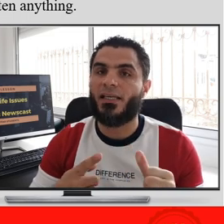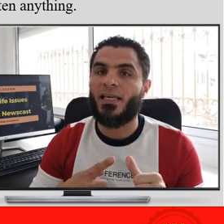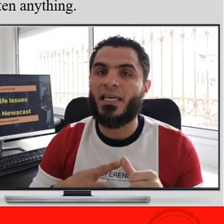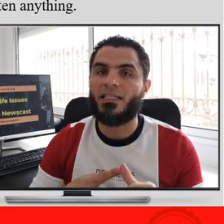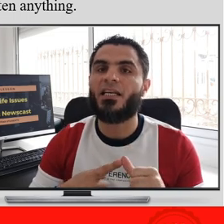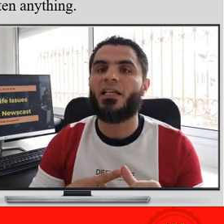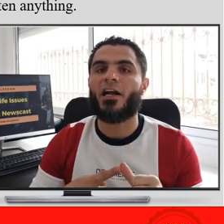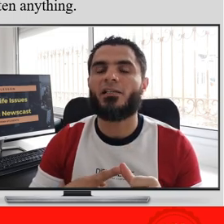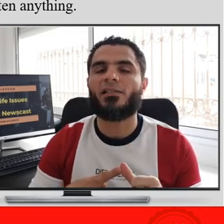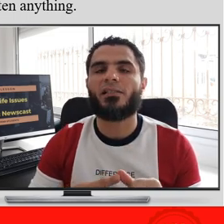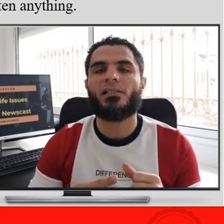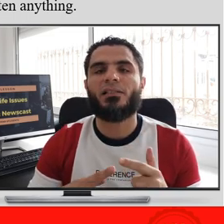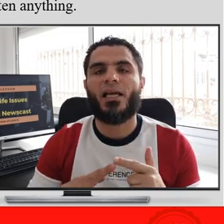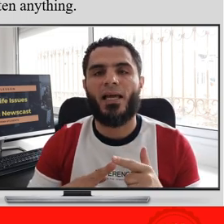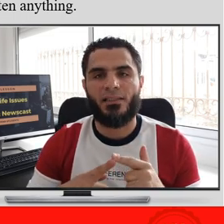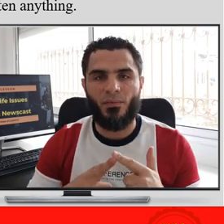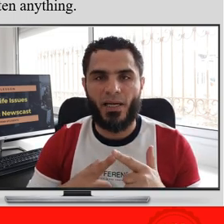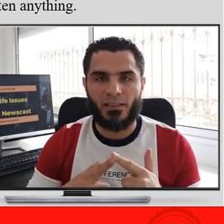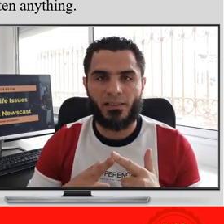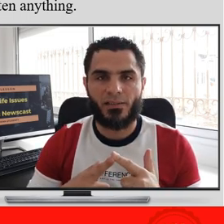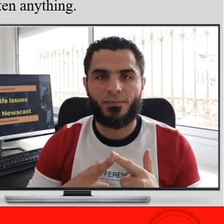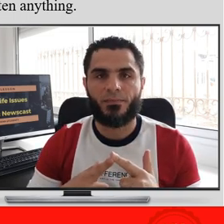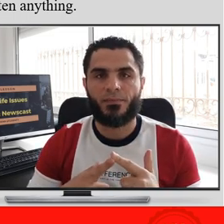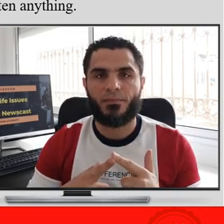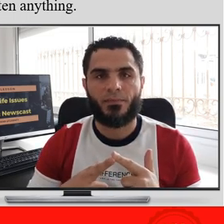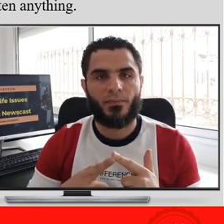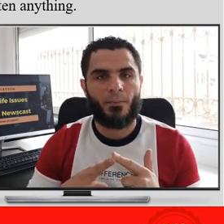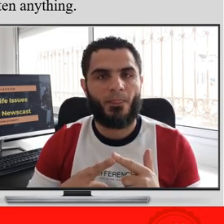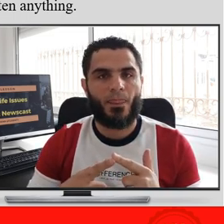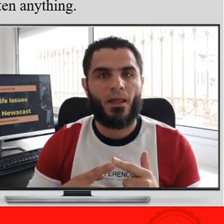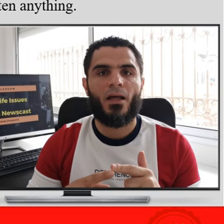things. He declares and he bans.